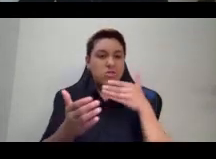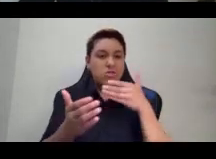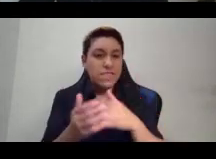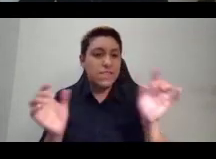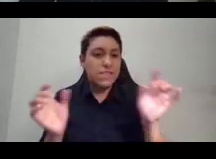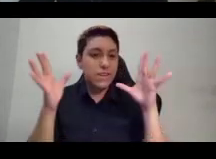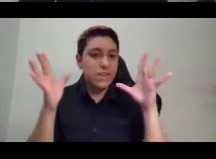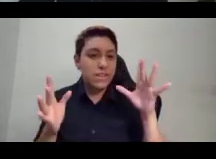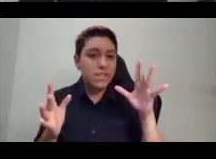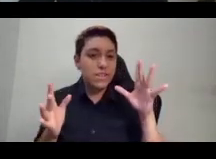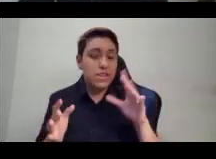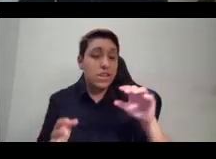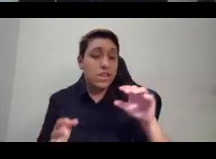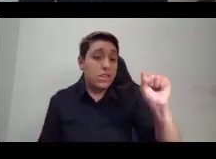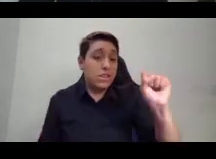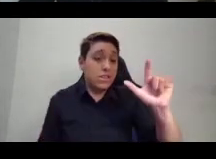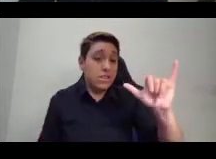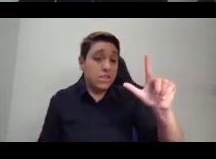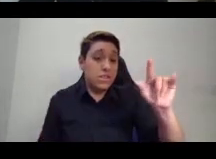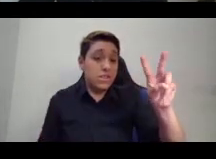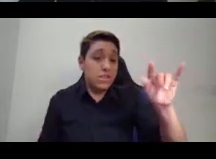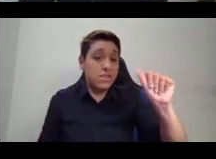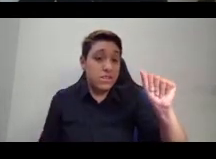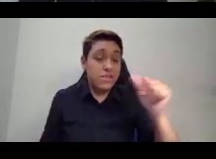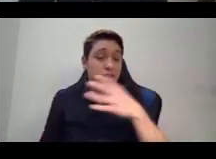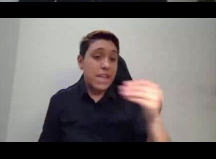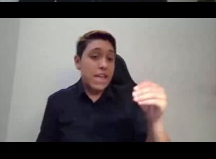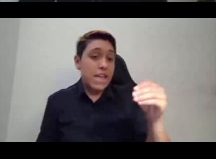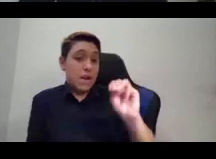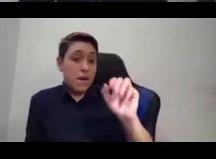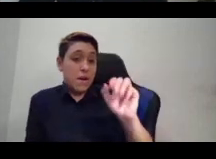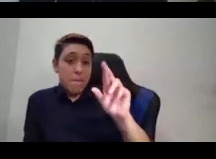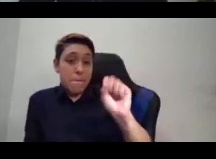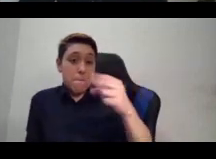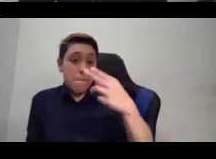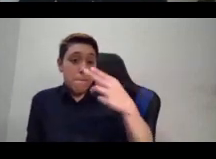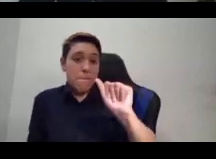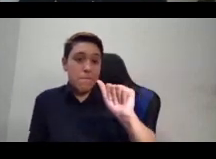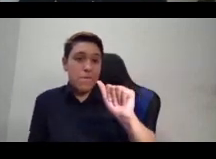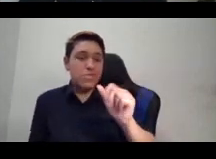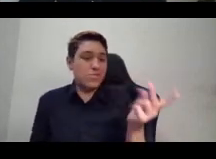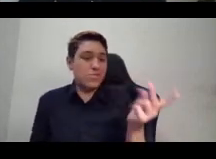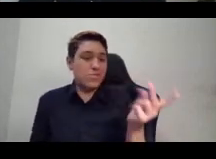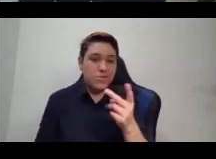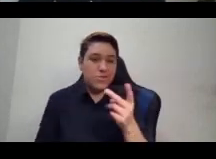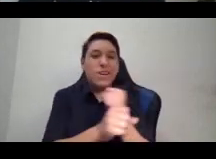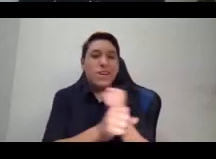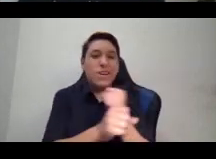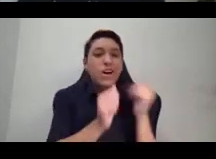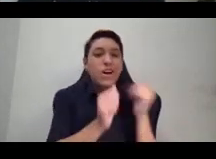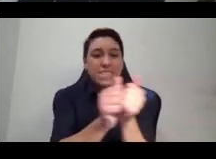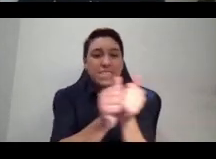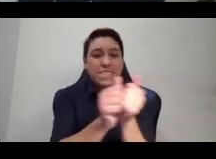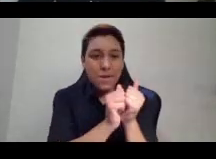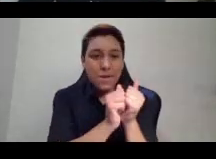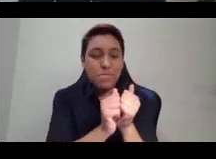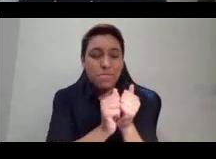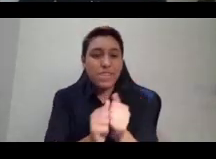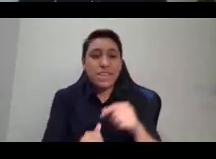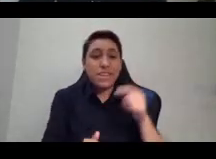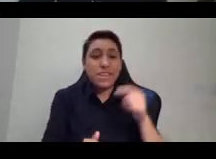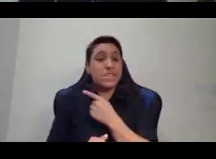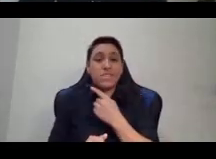Marsha were fighting against. That was very much part of the vision that they had as well. This was one, this was actually a very strong coalition